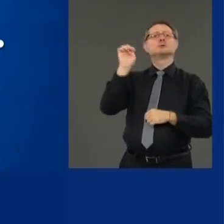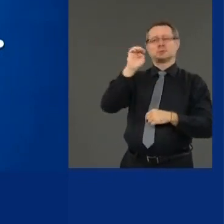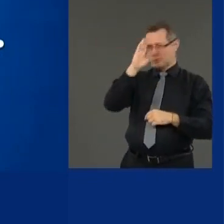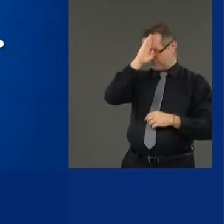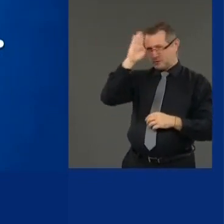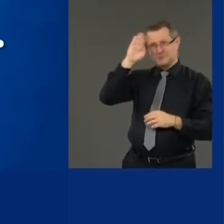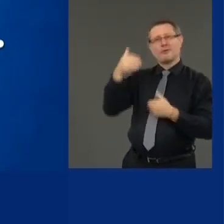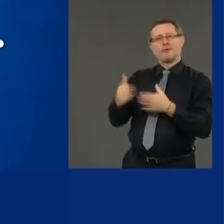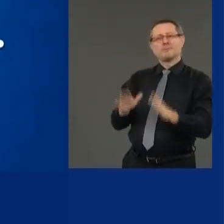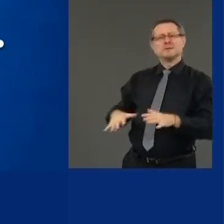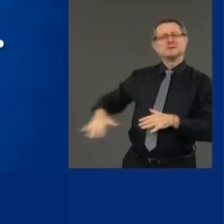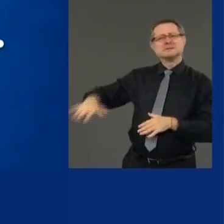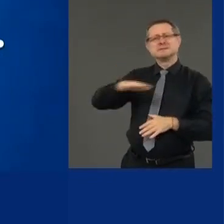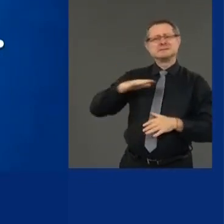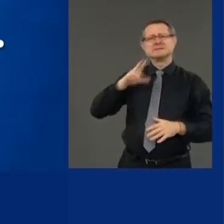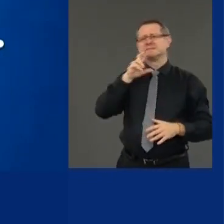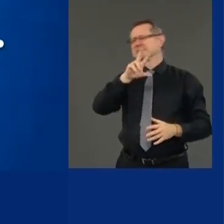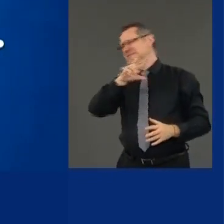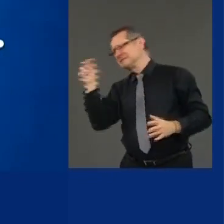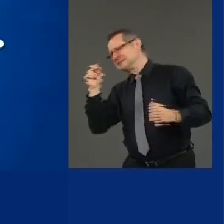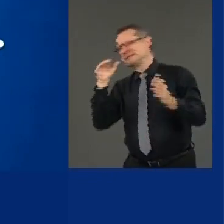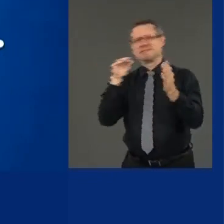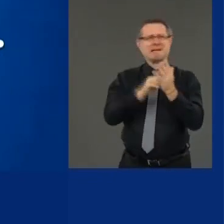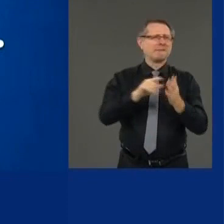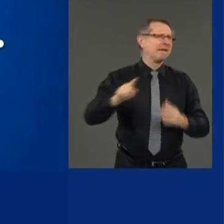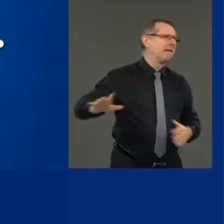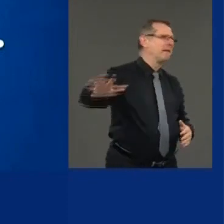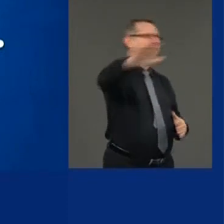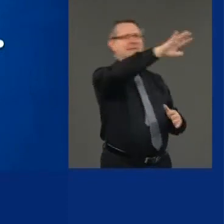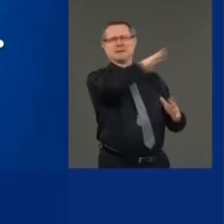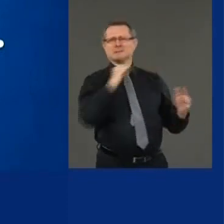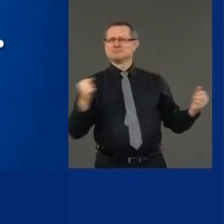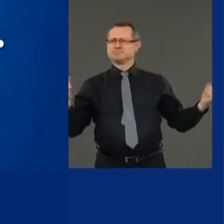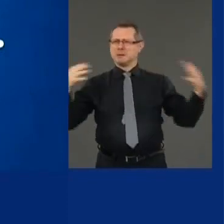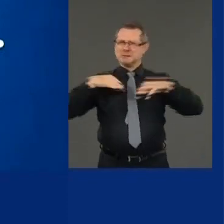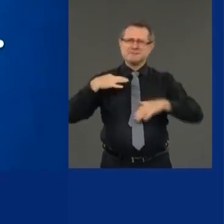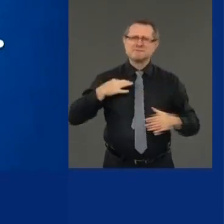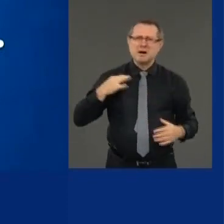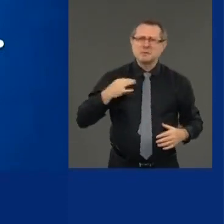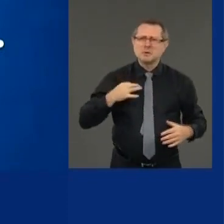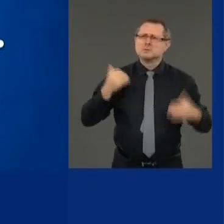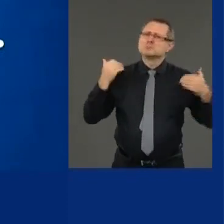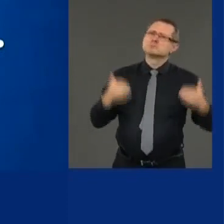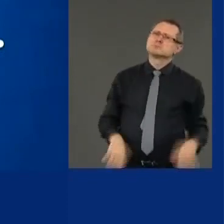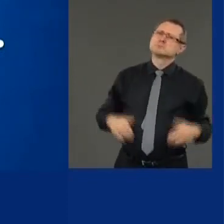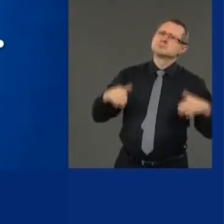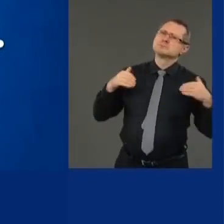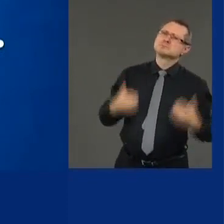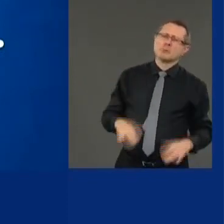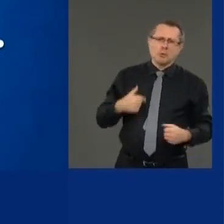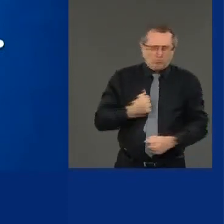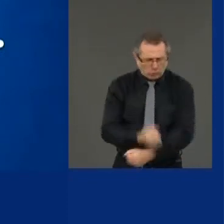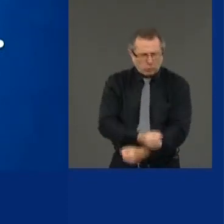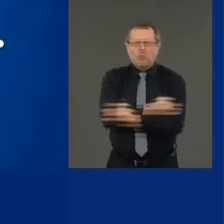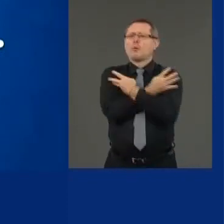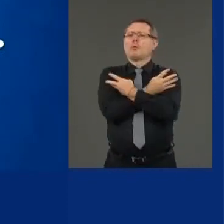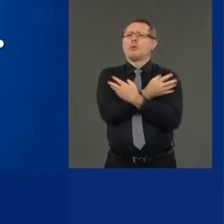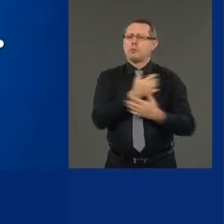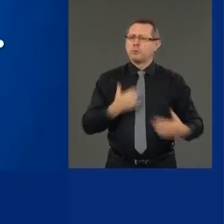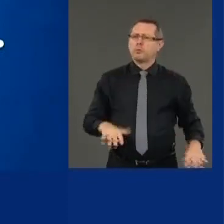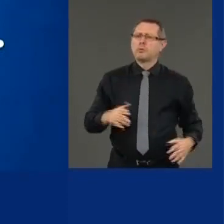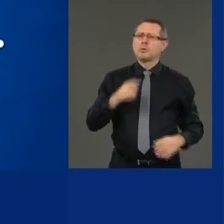30,000 people volunteered. I mean, how awesome is that? Think about that. 30